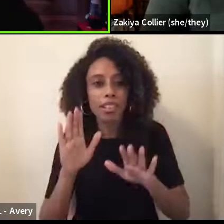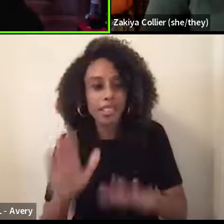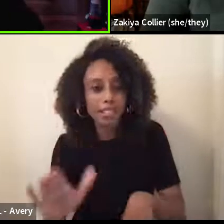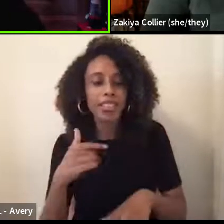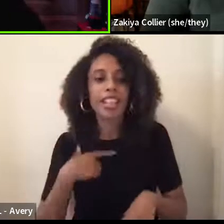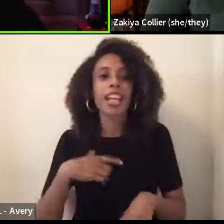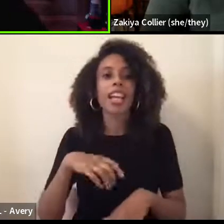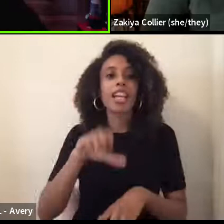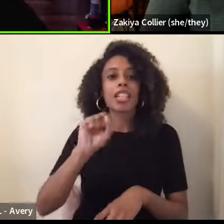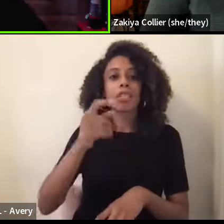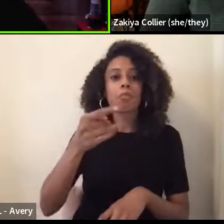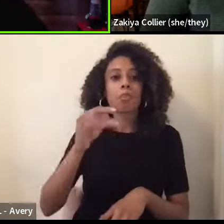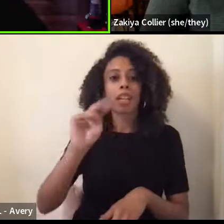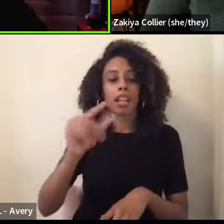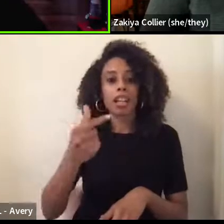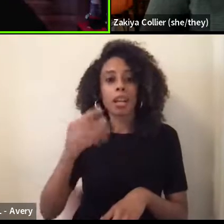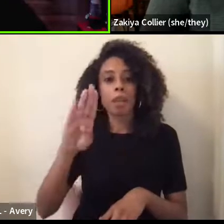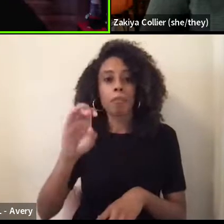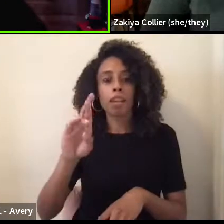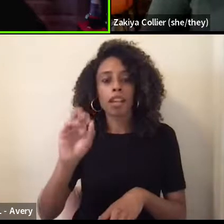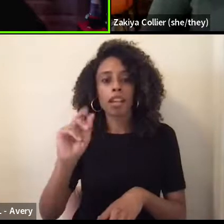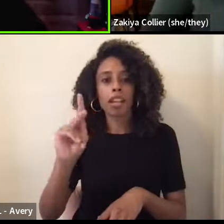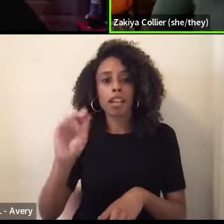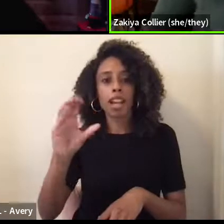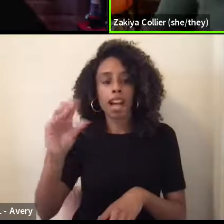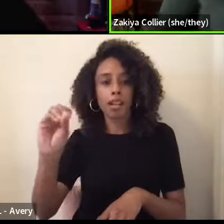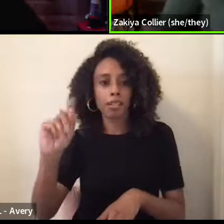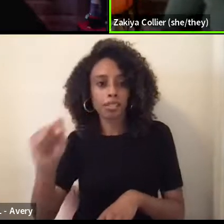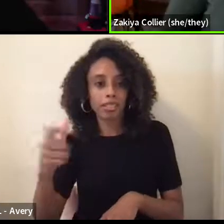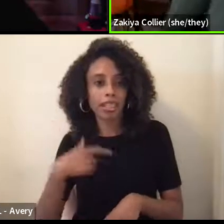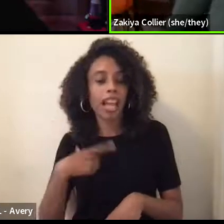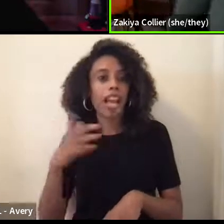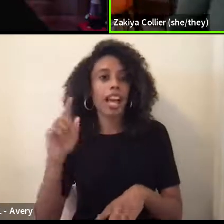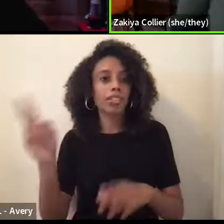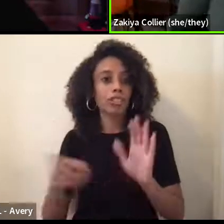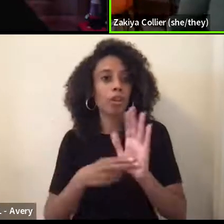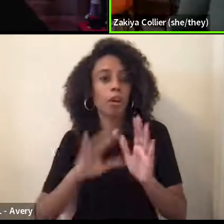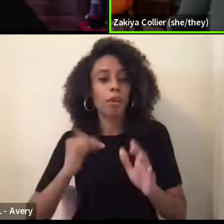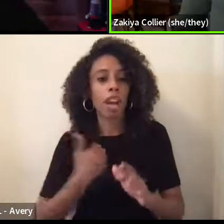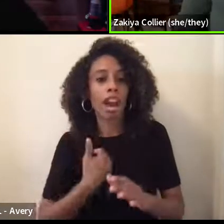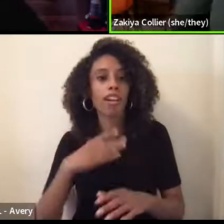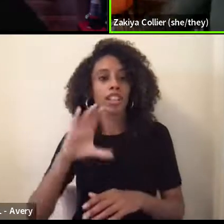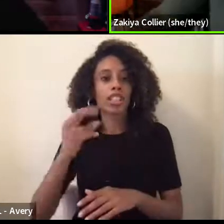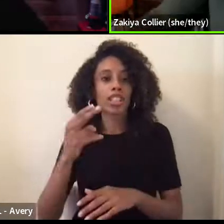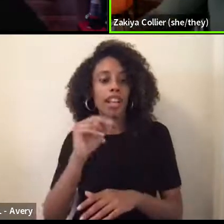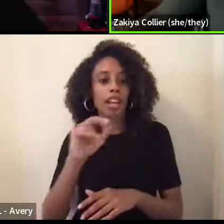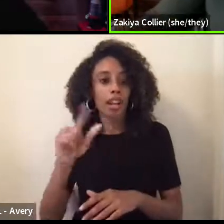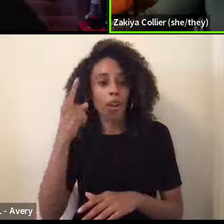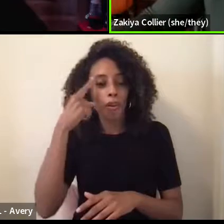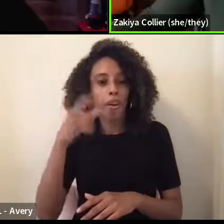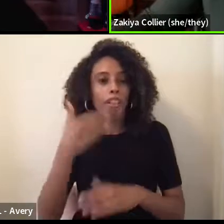tomorrow's program. Thank you. Thank you. Bye-bye. Bye-bye.